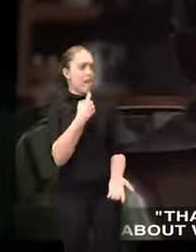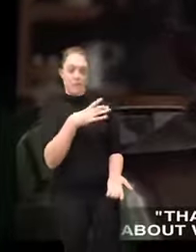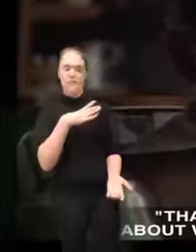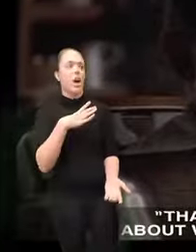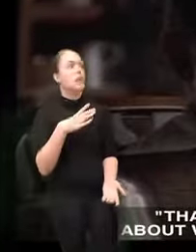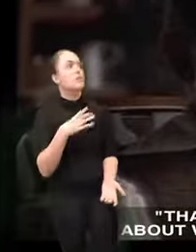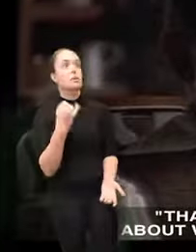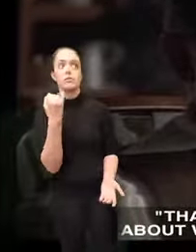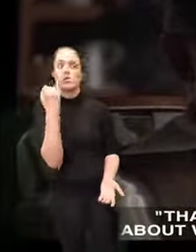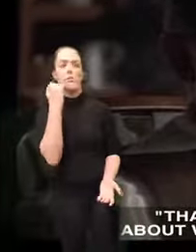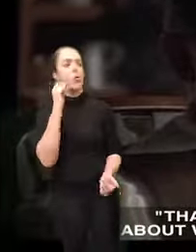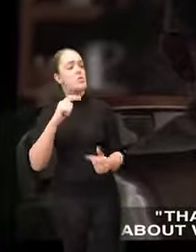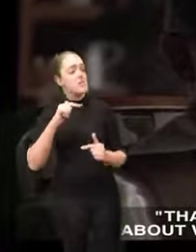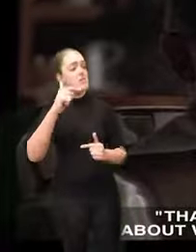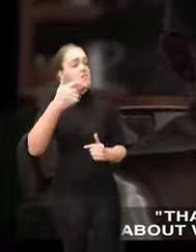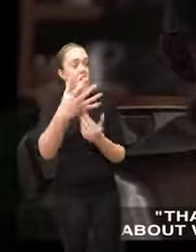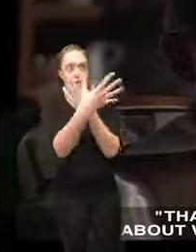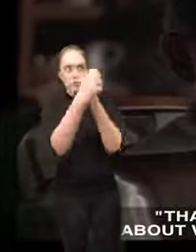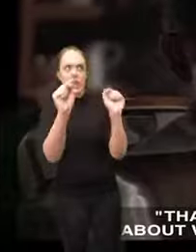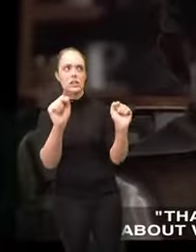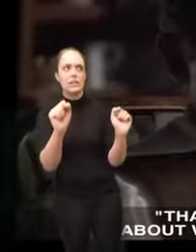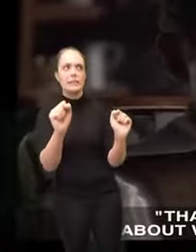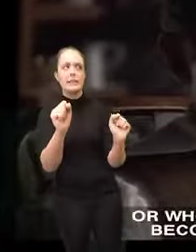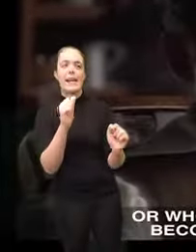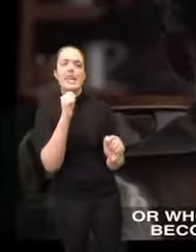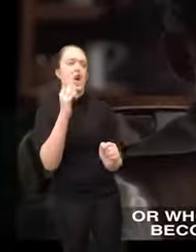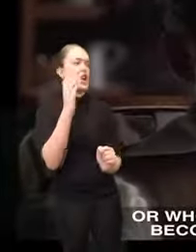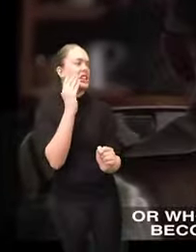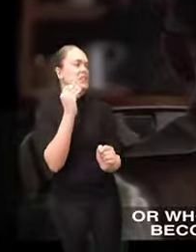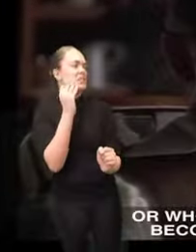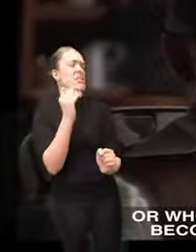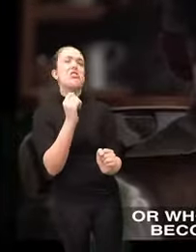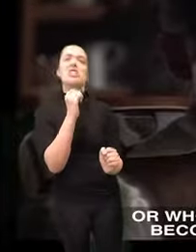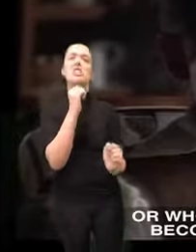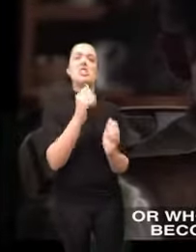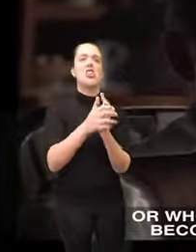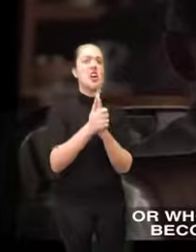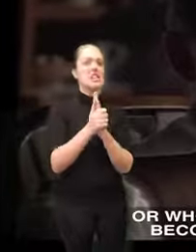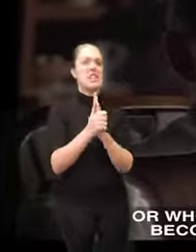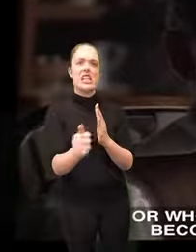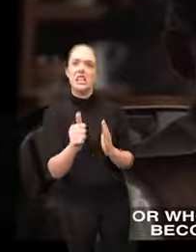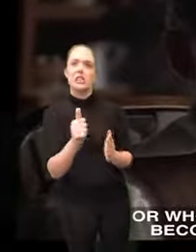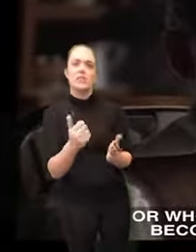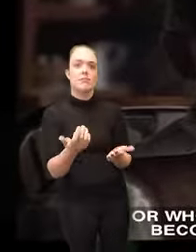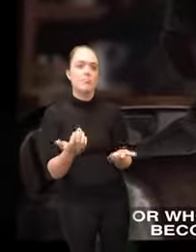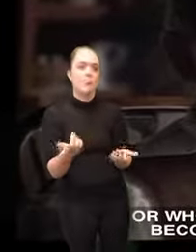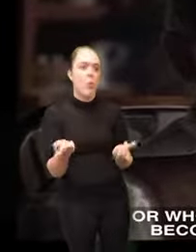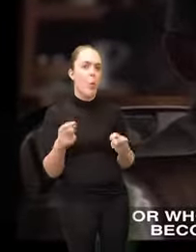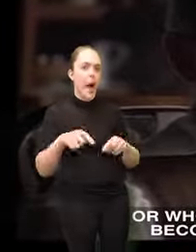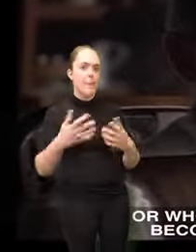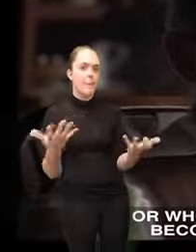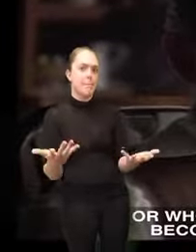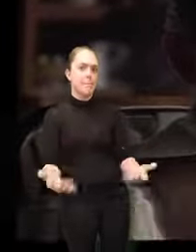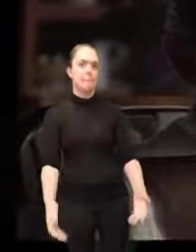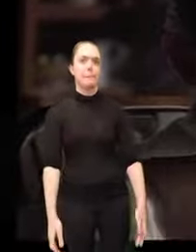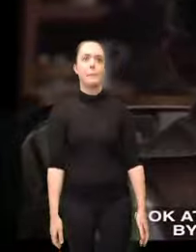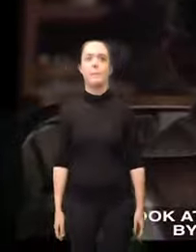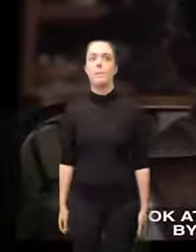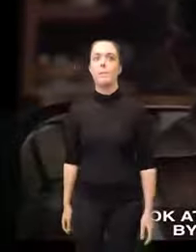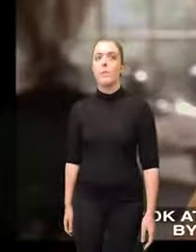that's fine I say but how about when General Sloshington or who knows what scoundrel becomes the second president